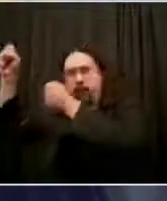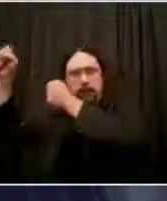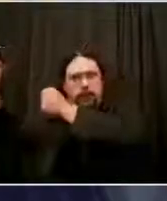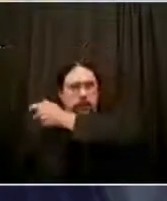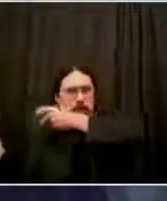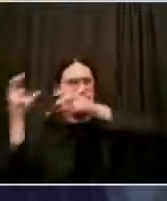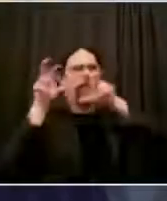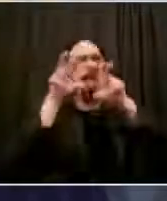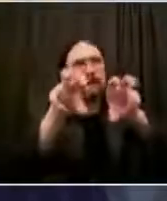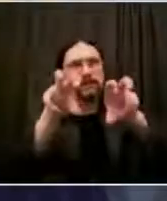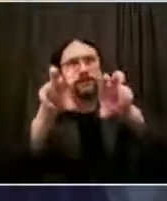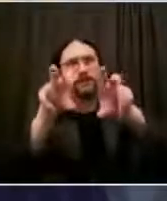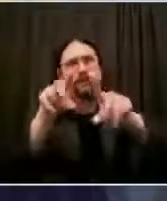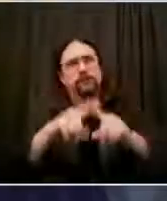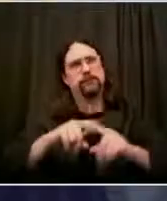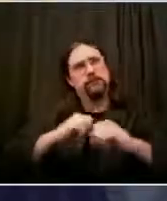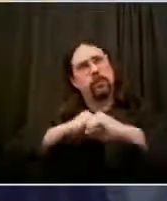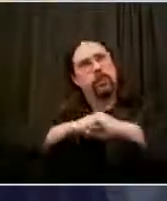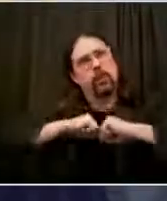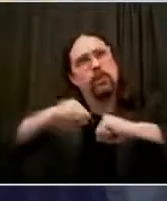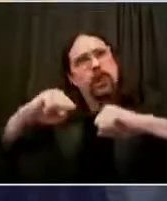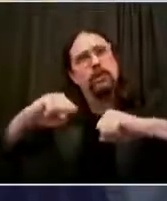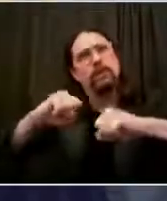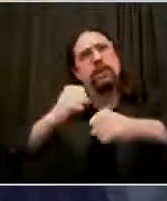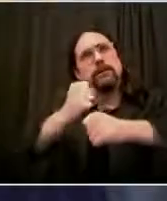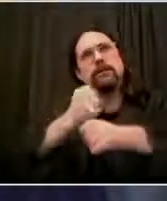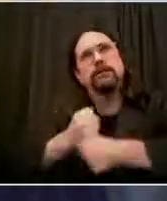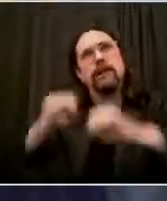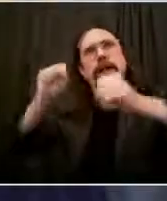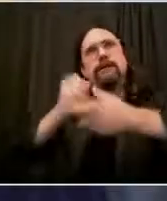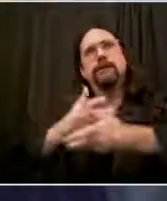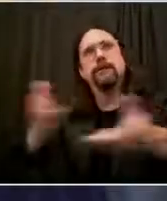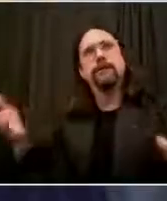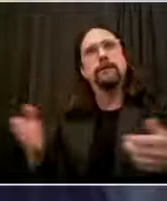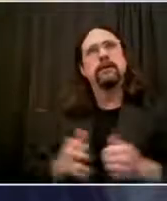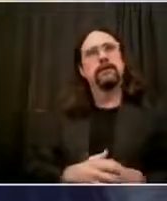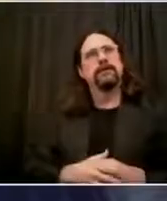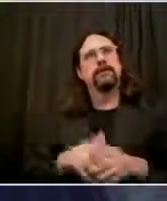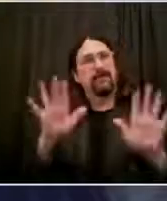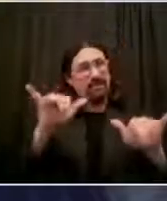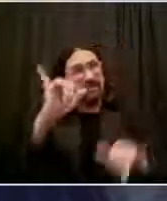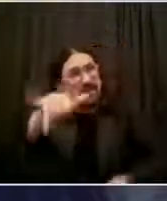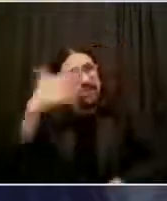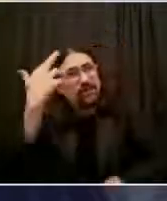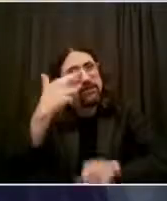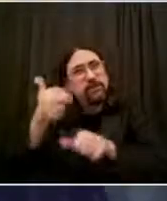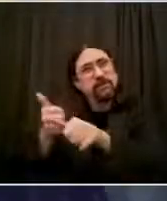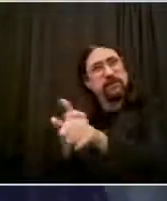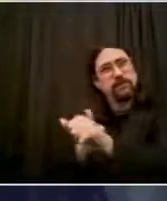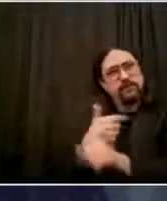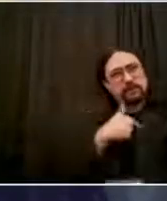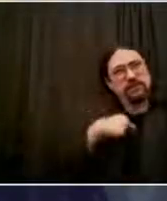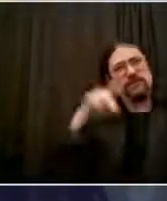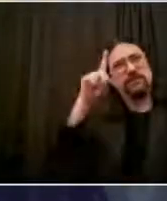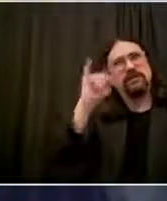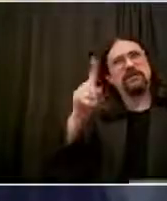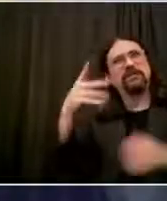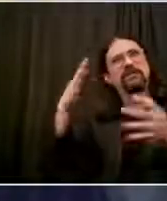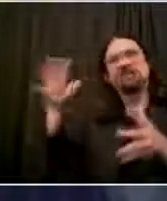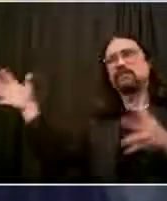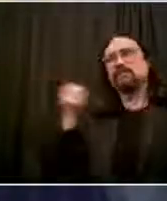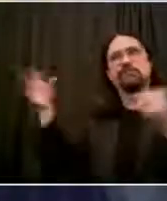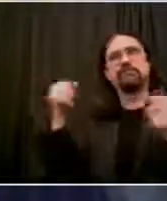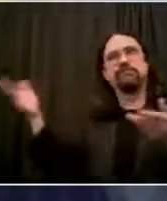more officers in neighborhoods with a neighborhood policing mentality to build a different approach to build